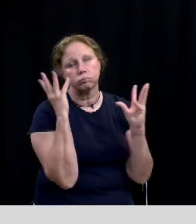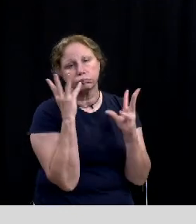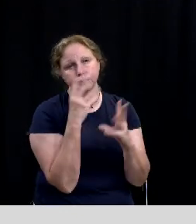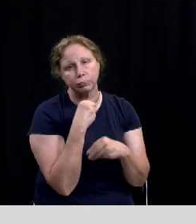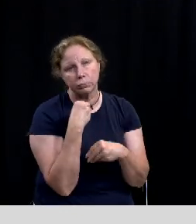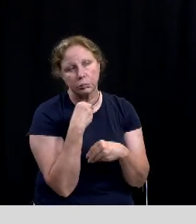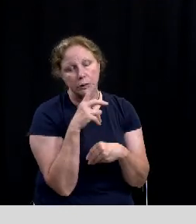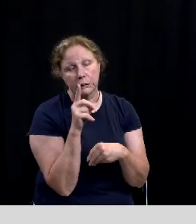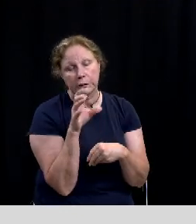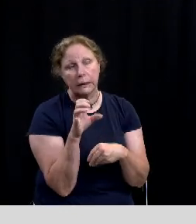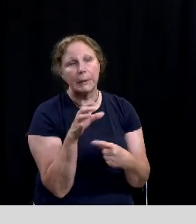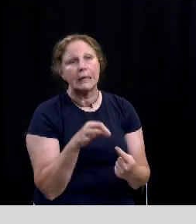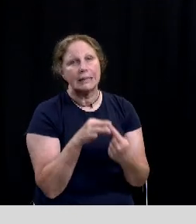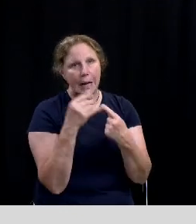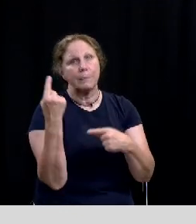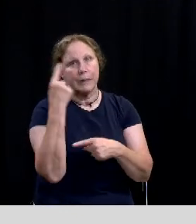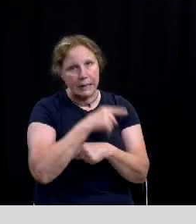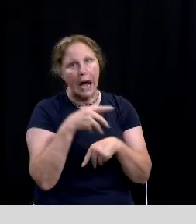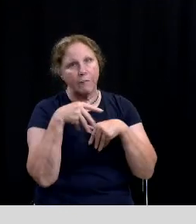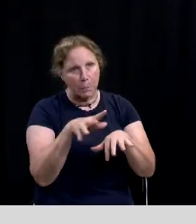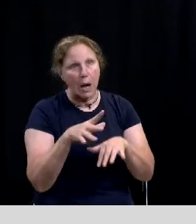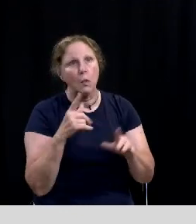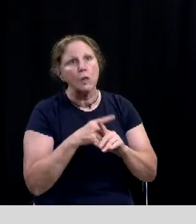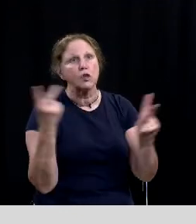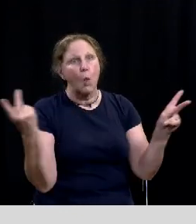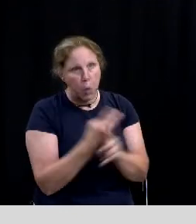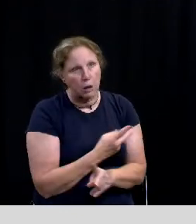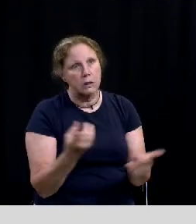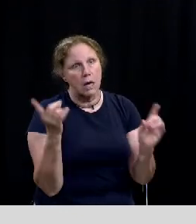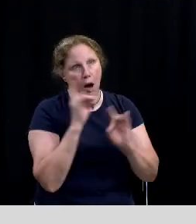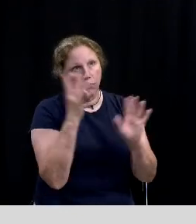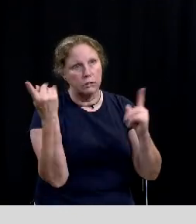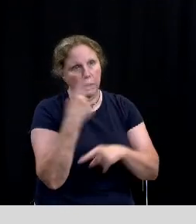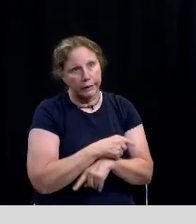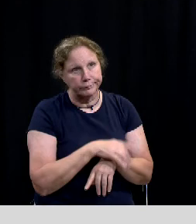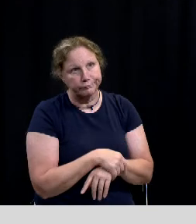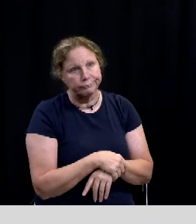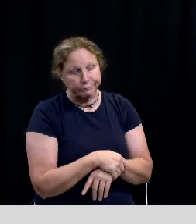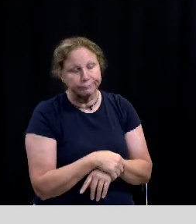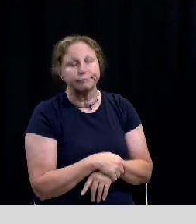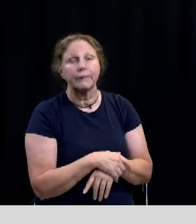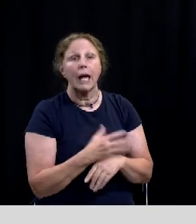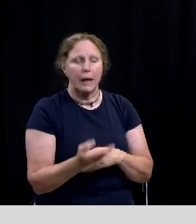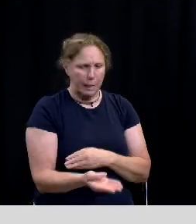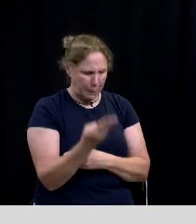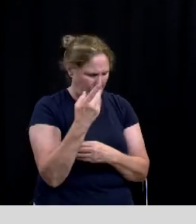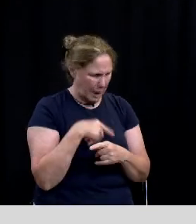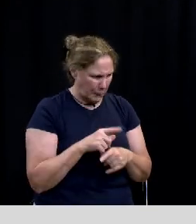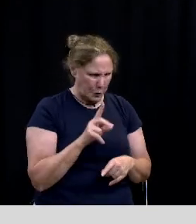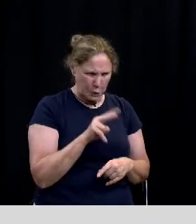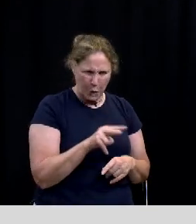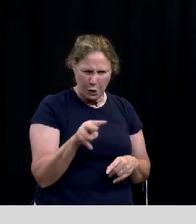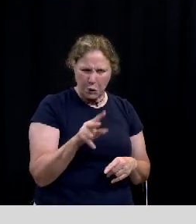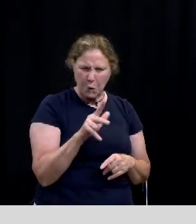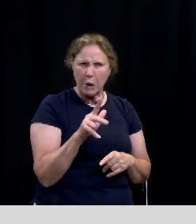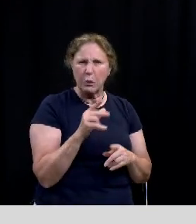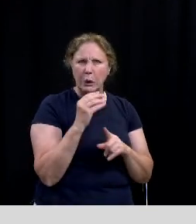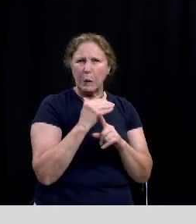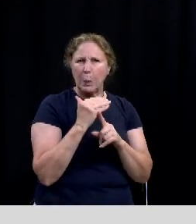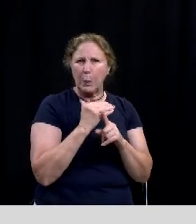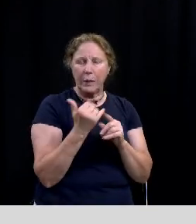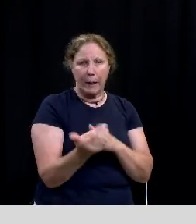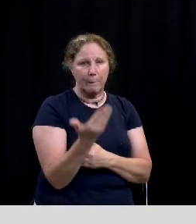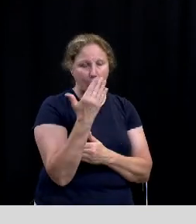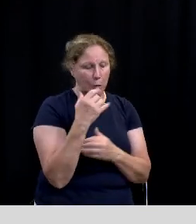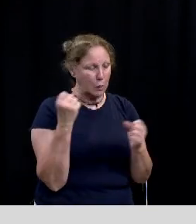december except the day that we had the parade uh i think we woke up to something like 22 23 degrees that morning